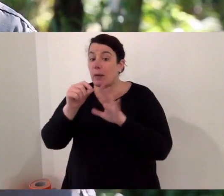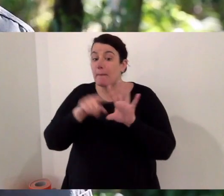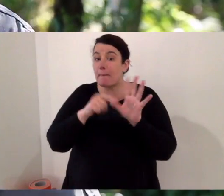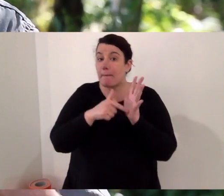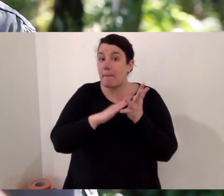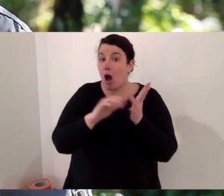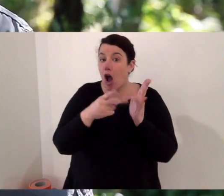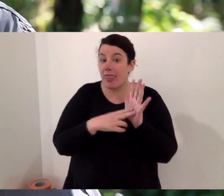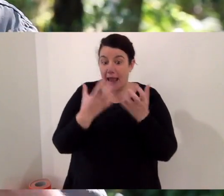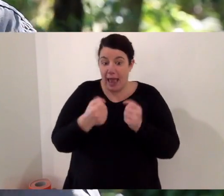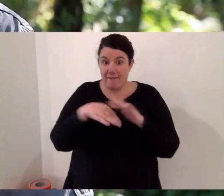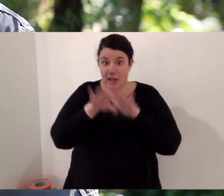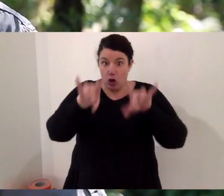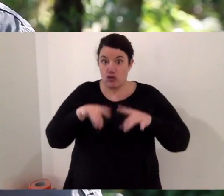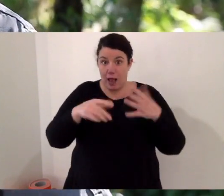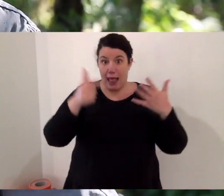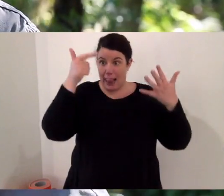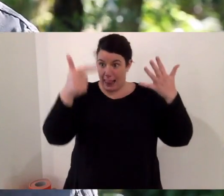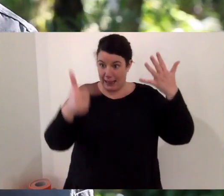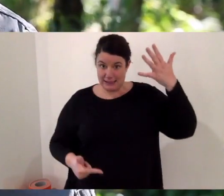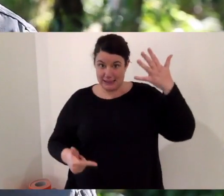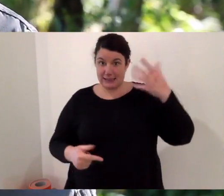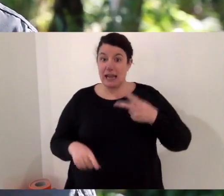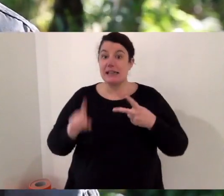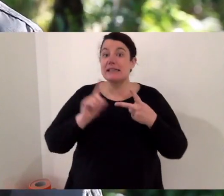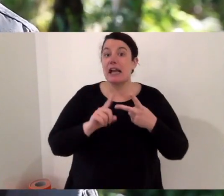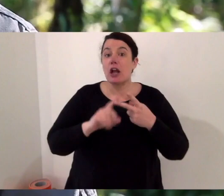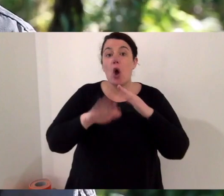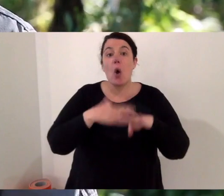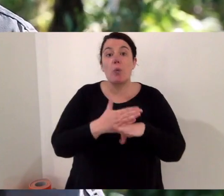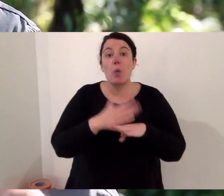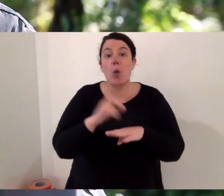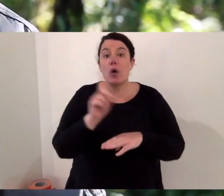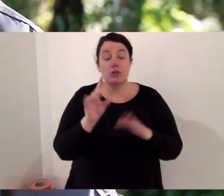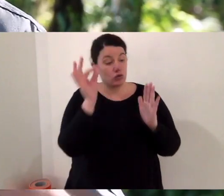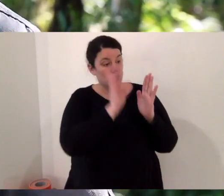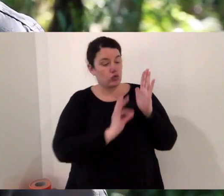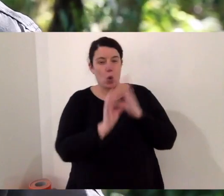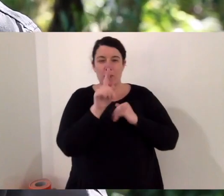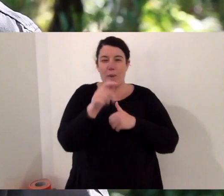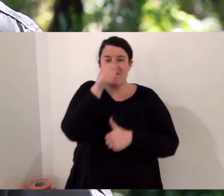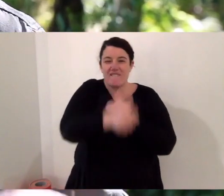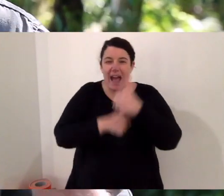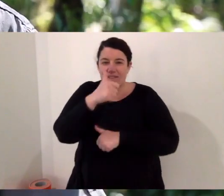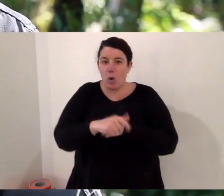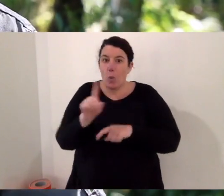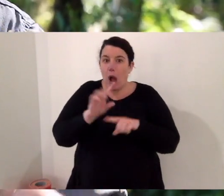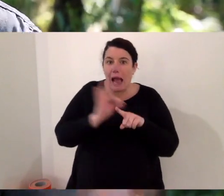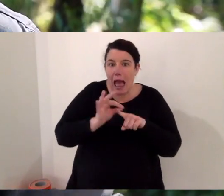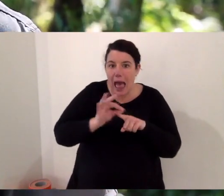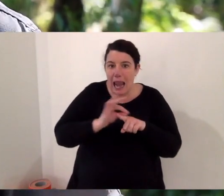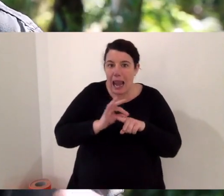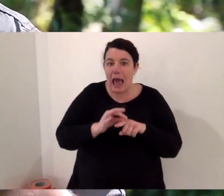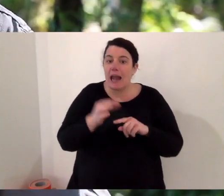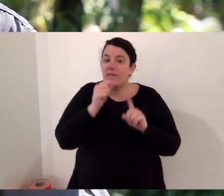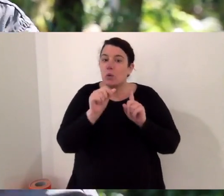how many species of python are there in Australia. List them please. And the second bit of homework is, draw me your